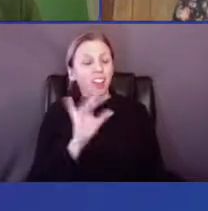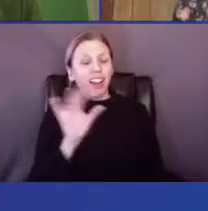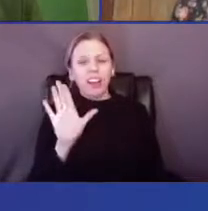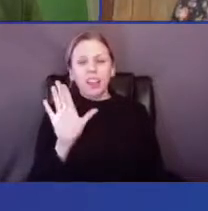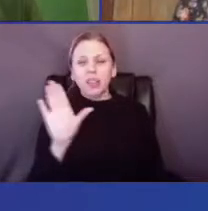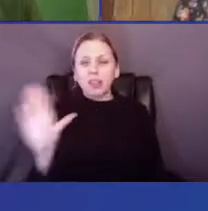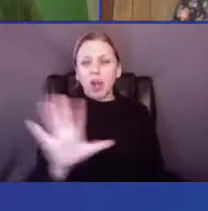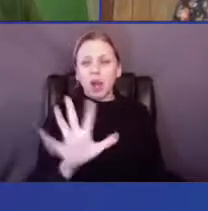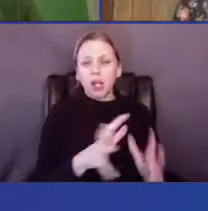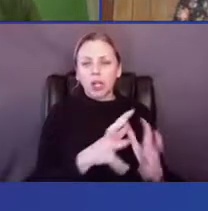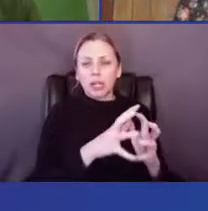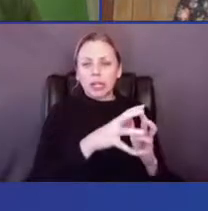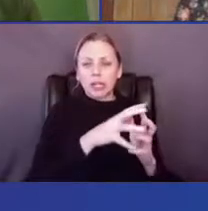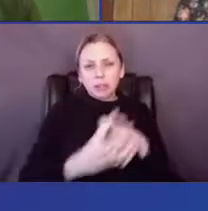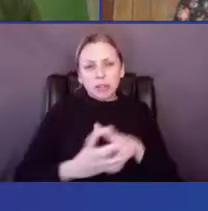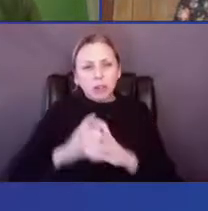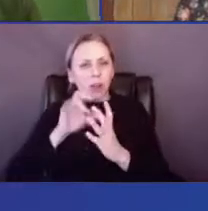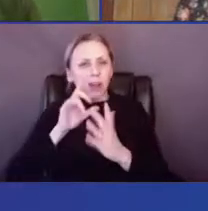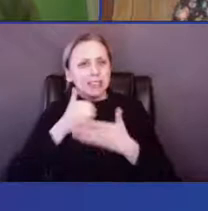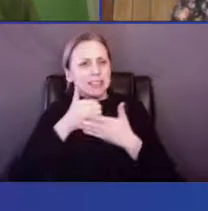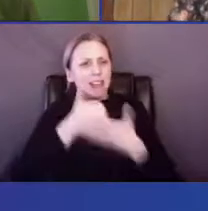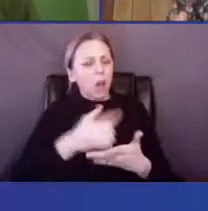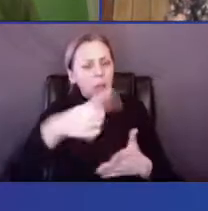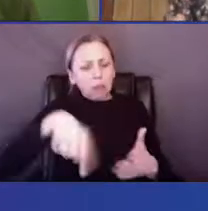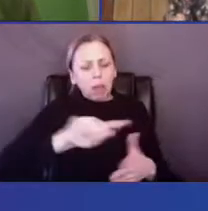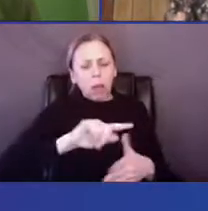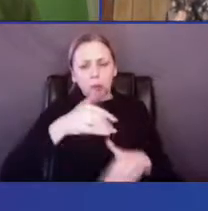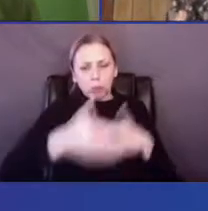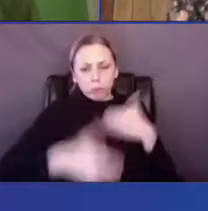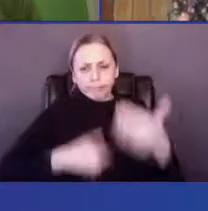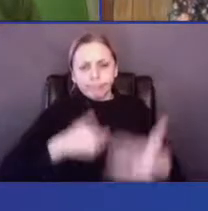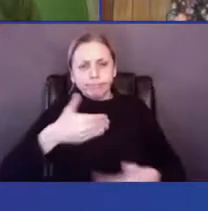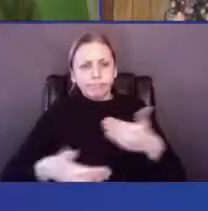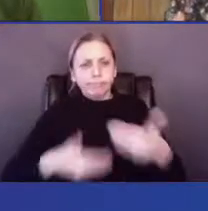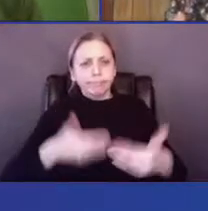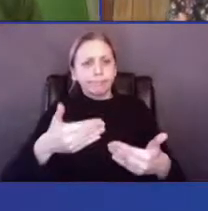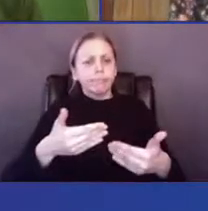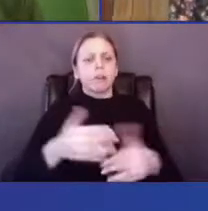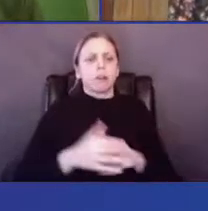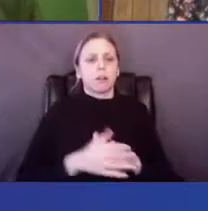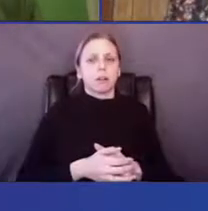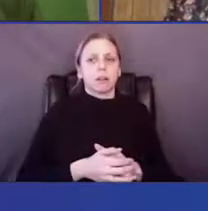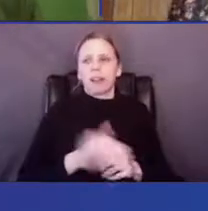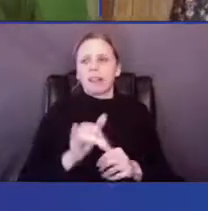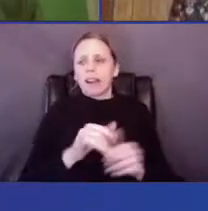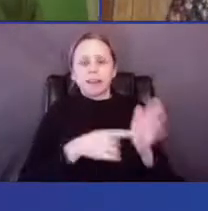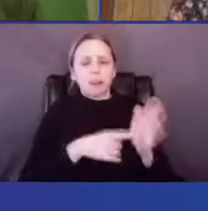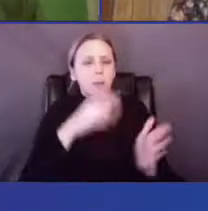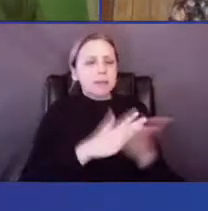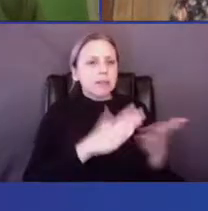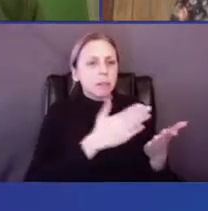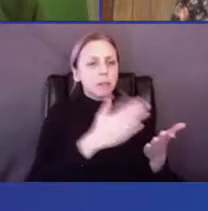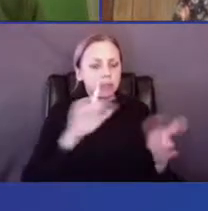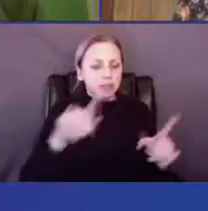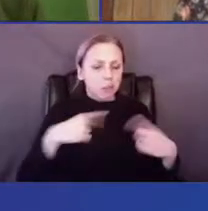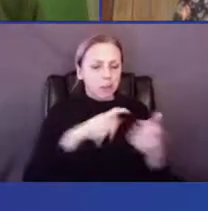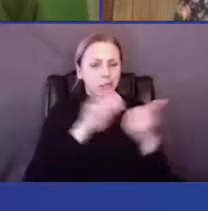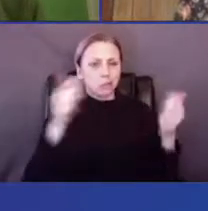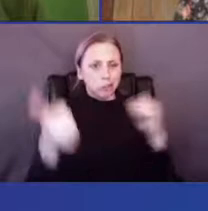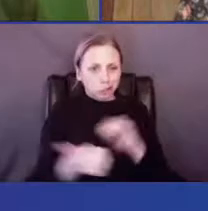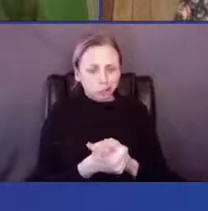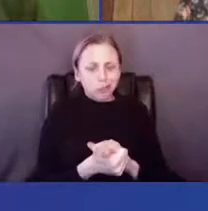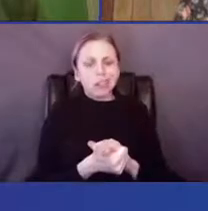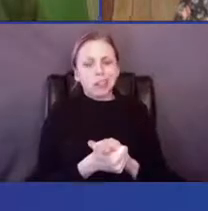intertextuality has helped them, uh, go along, even as some things have been shifted more to the STEM, uh,